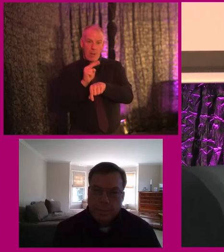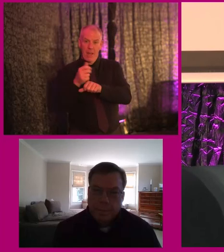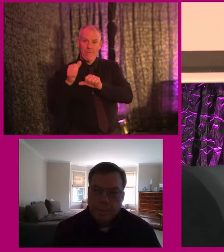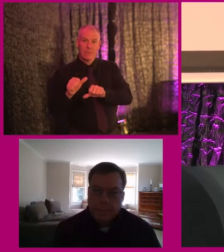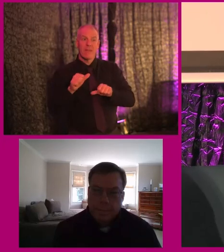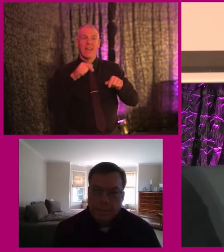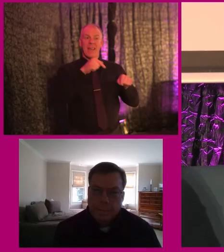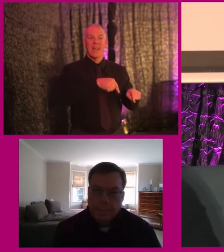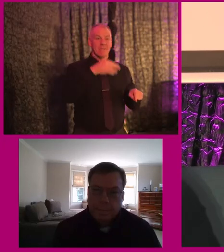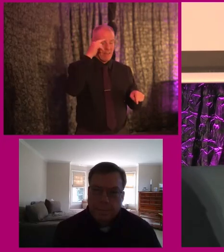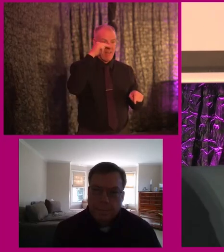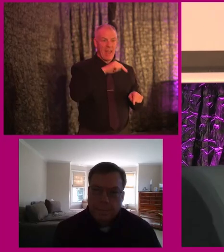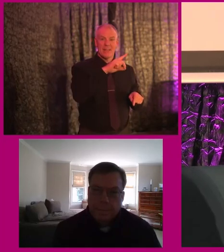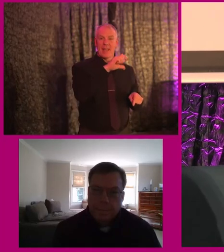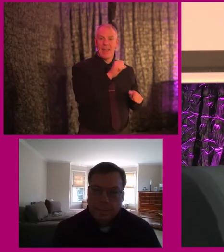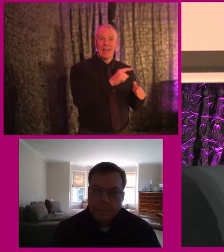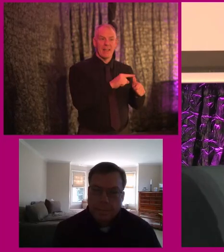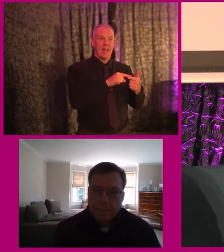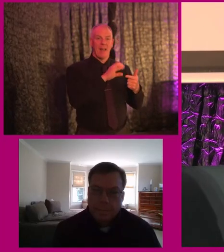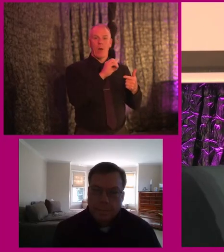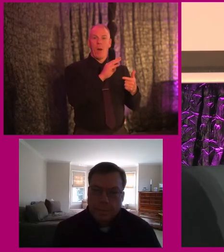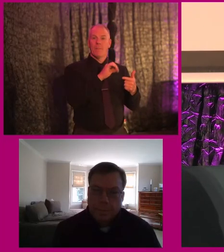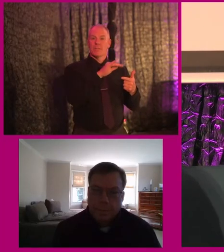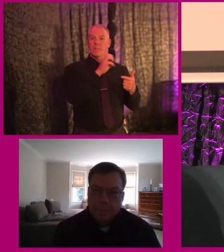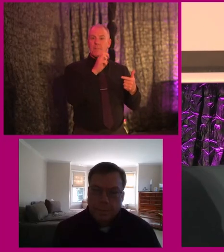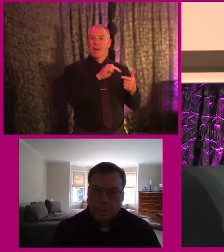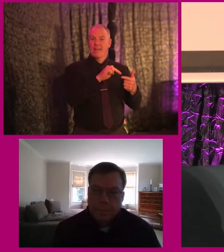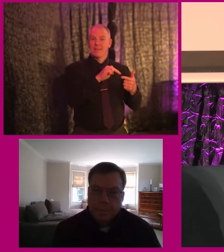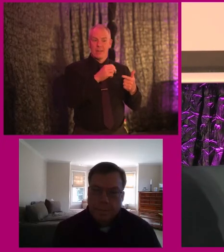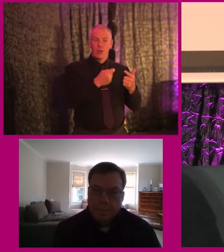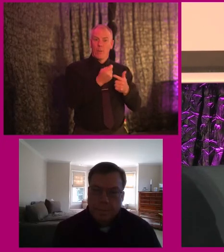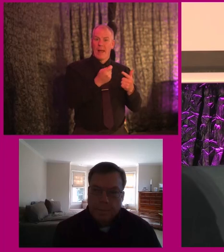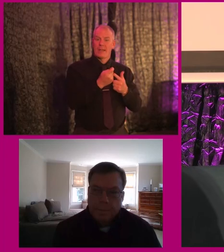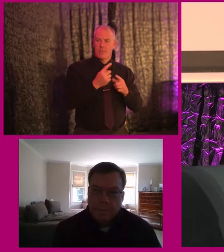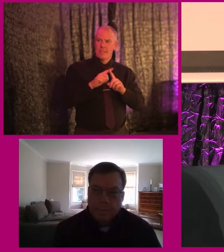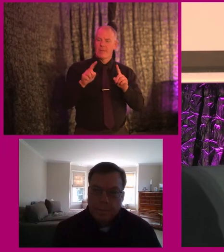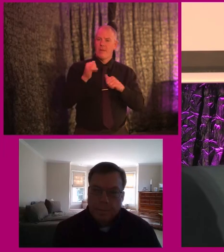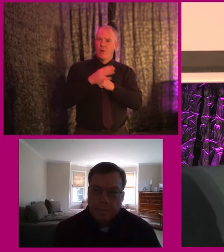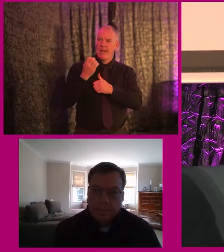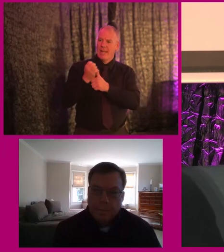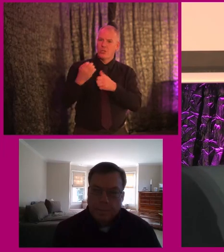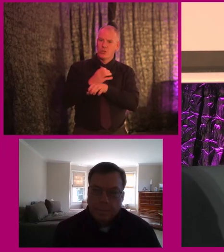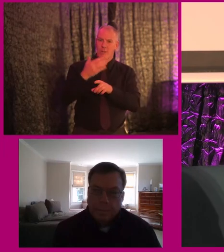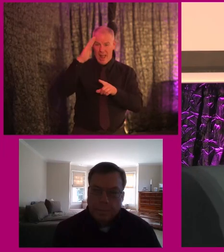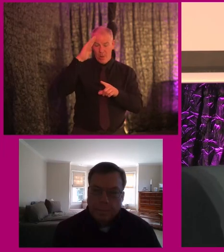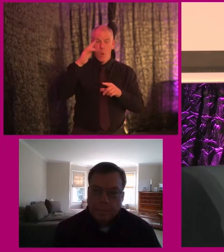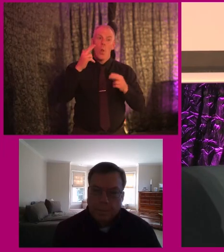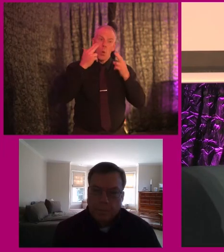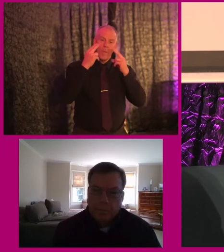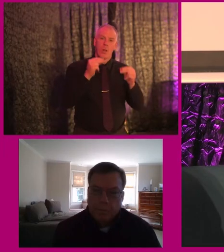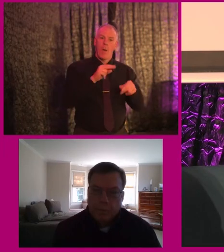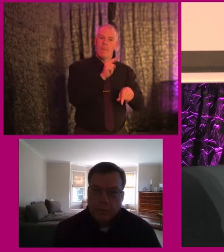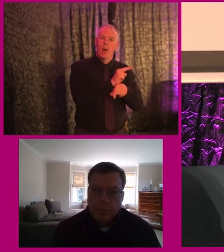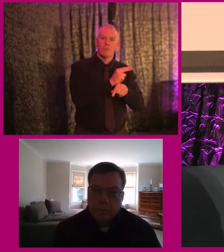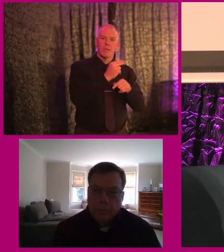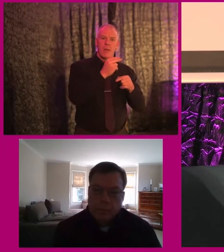is the monitoring body, and then you have an ombudsman taking care of the complaints. So it can differ between the different member states. But normally I would say no, the monitoring body will not